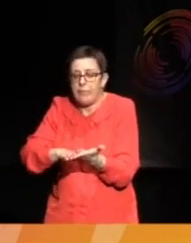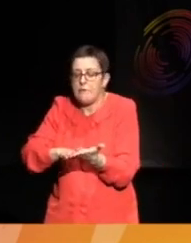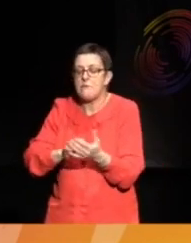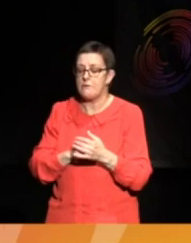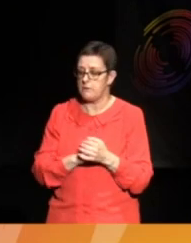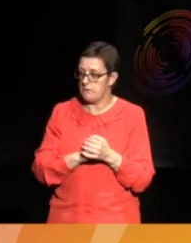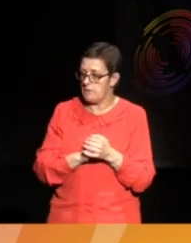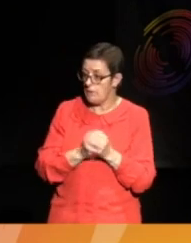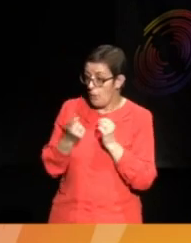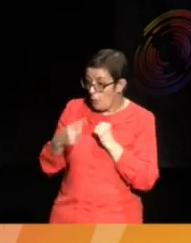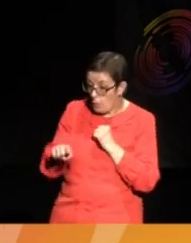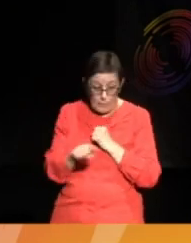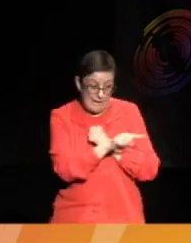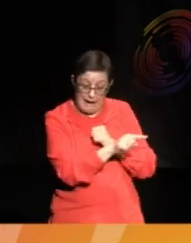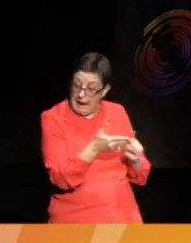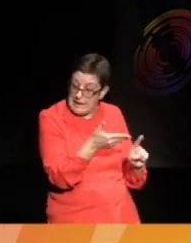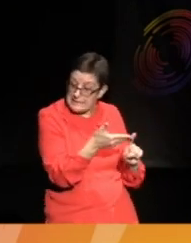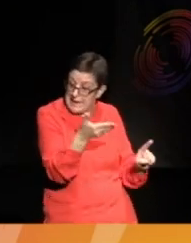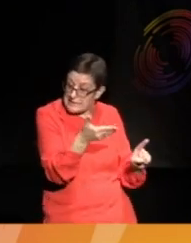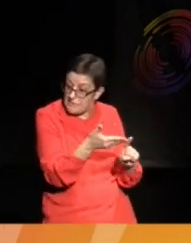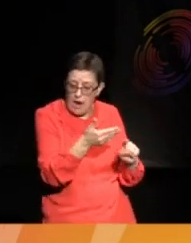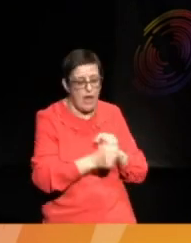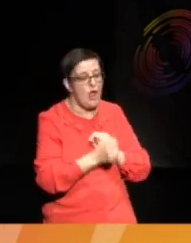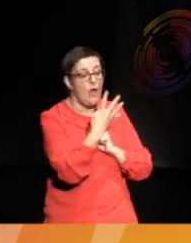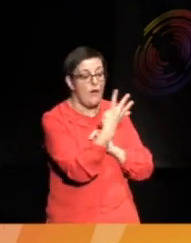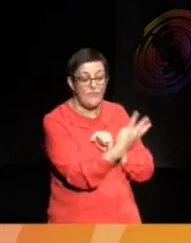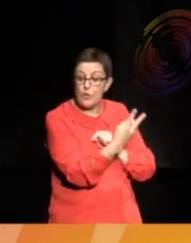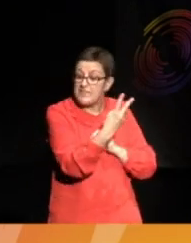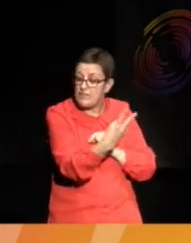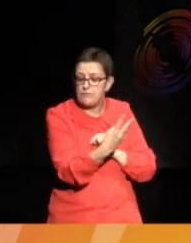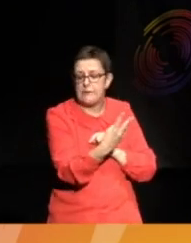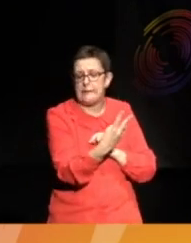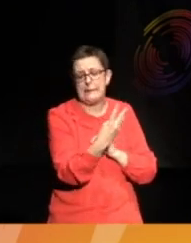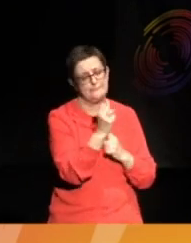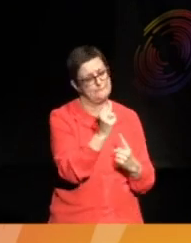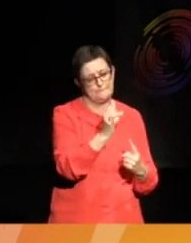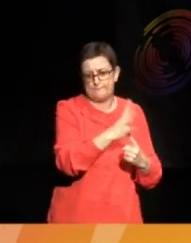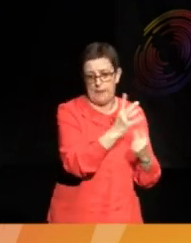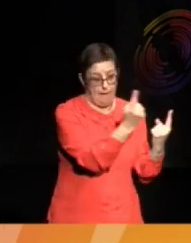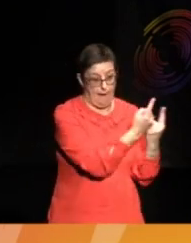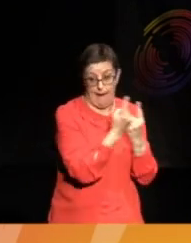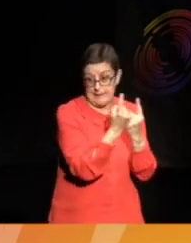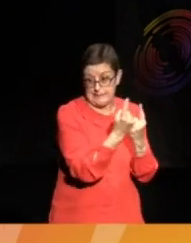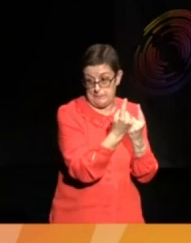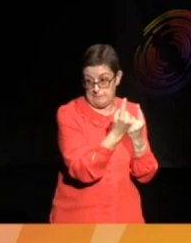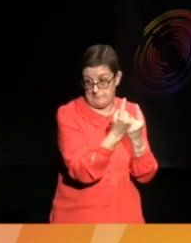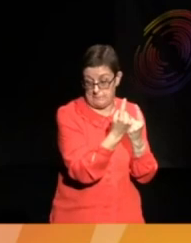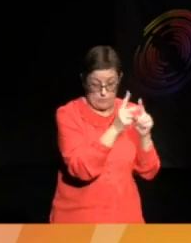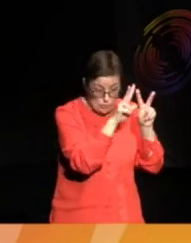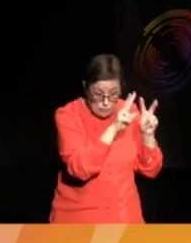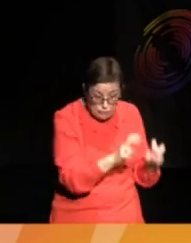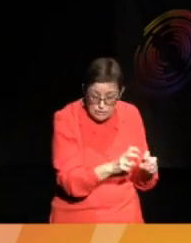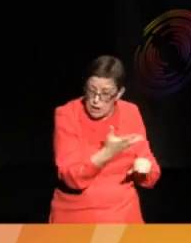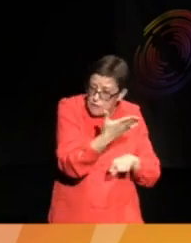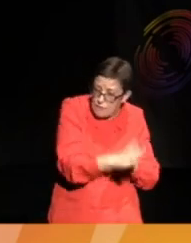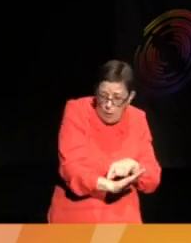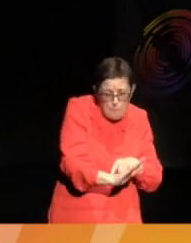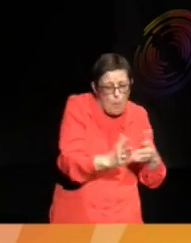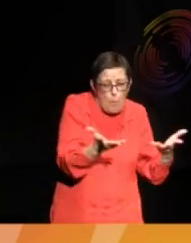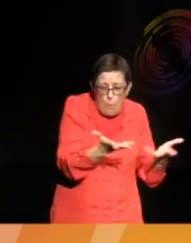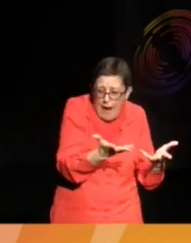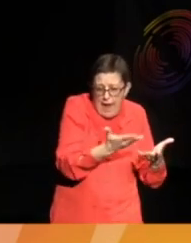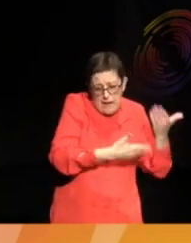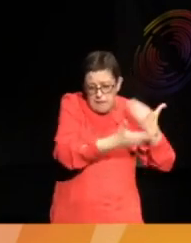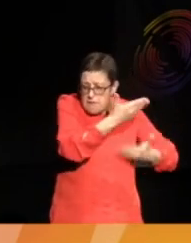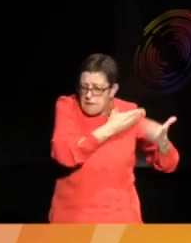with them 43 secret, sacred, and ceremonial items. We worked on the research around the provenance. We built